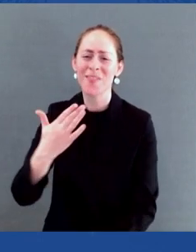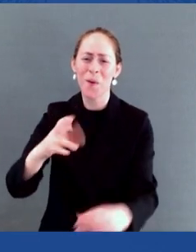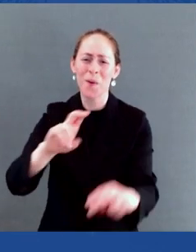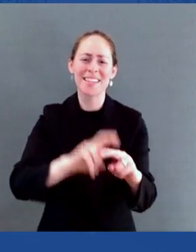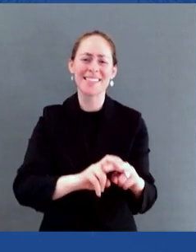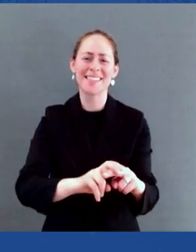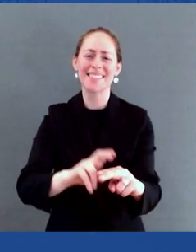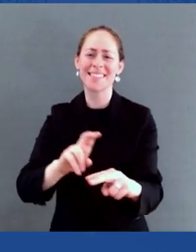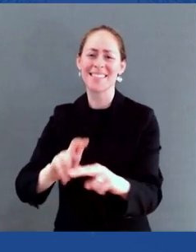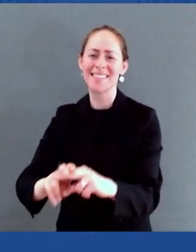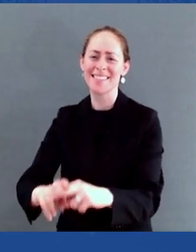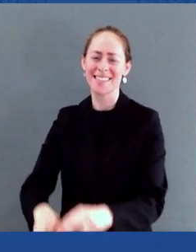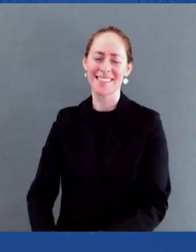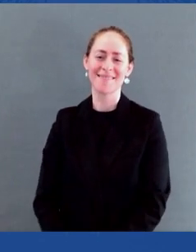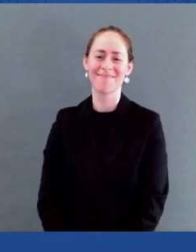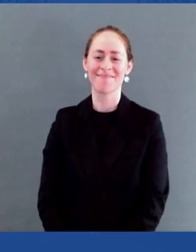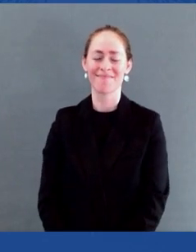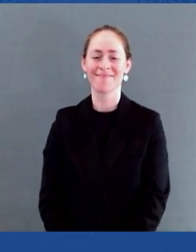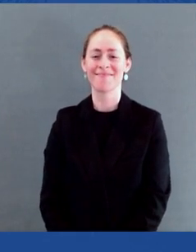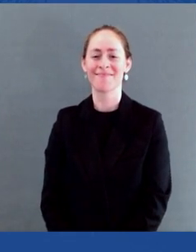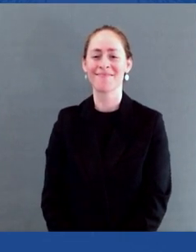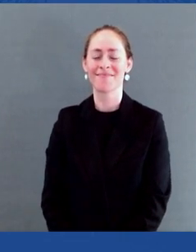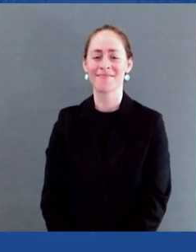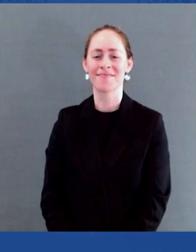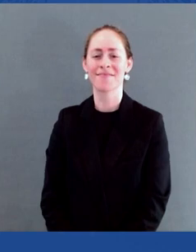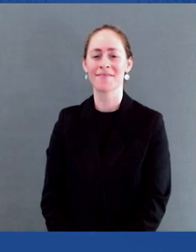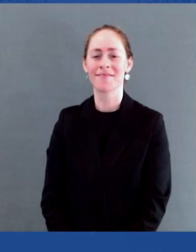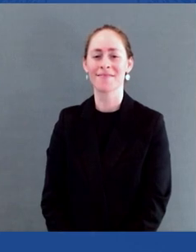Mom, come on up for a minute. Come on.